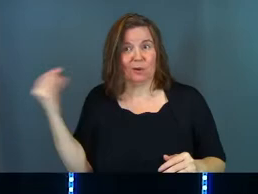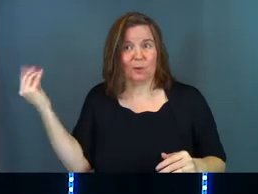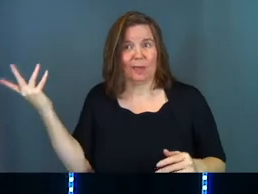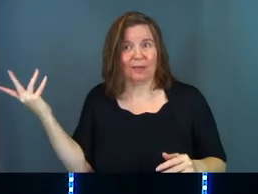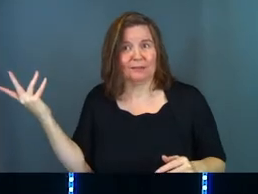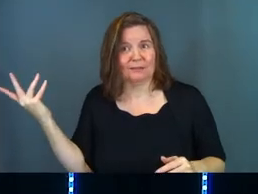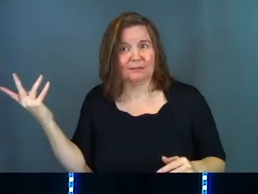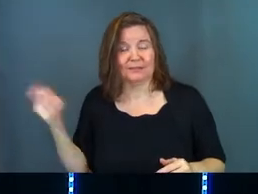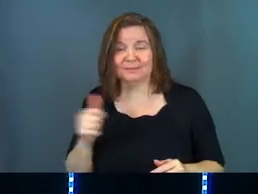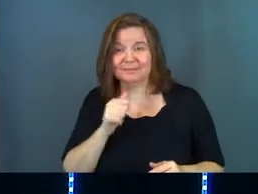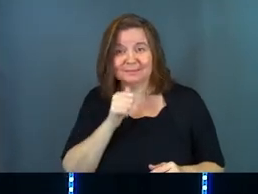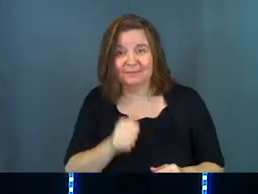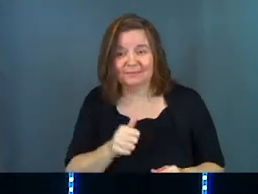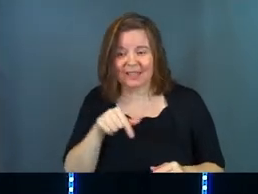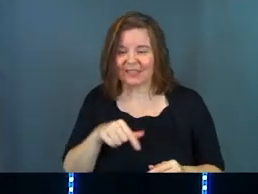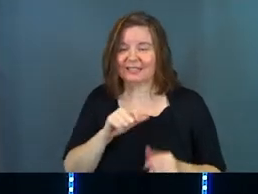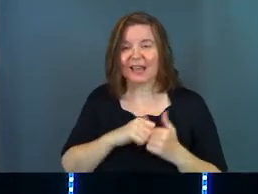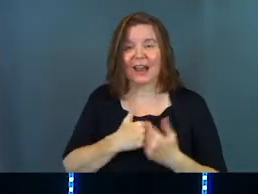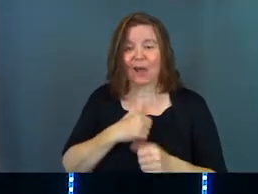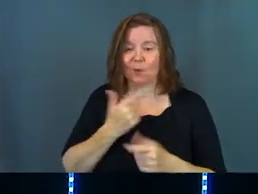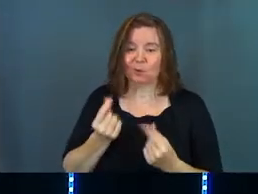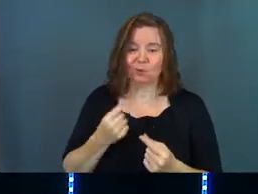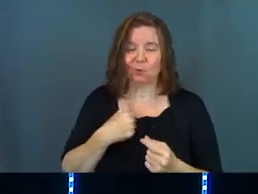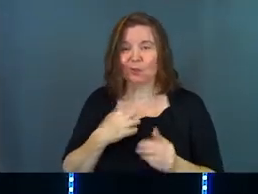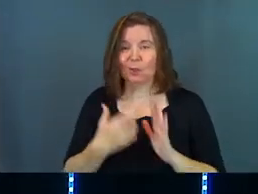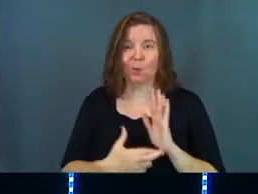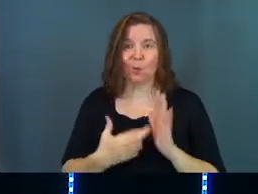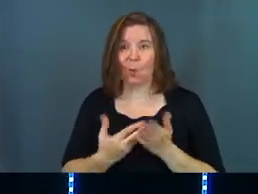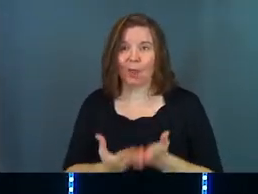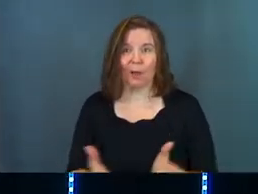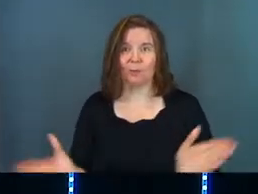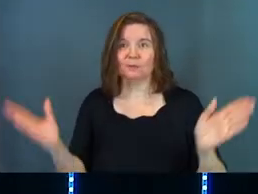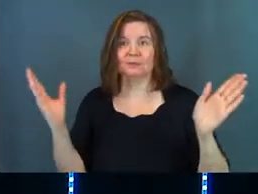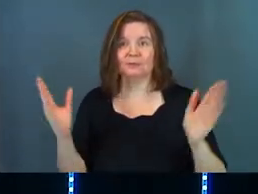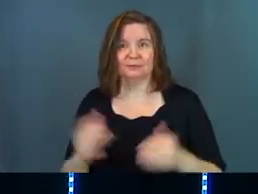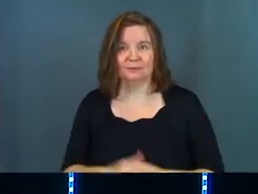away. This is not how we were going to do the rollout.